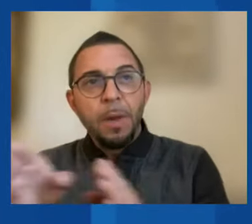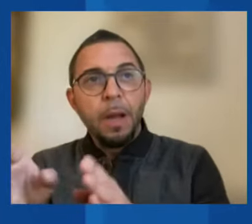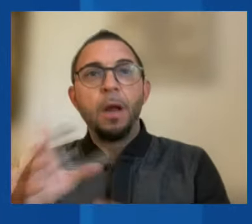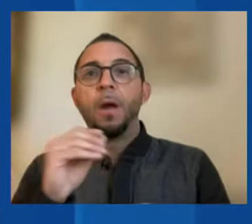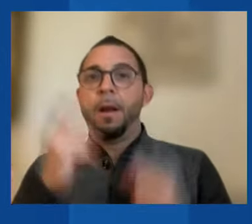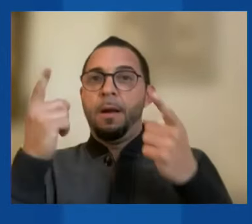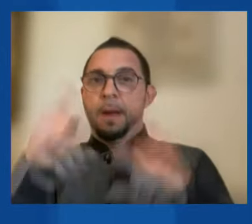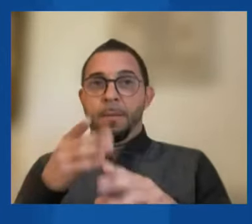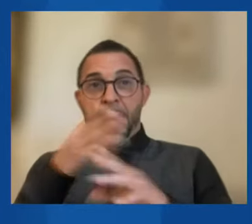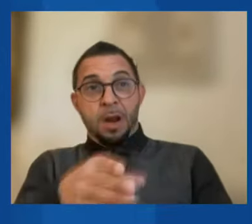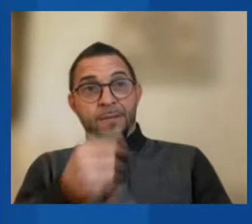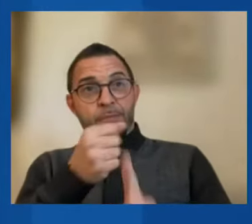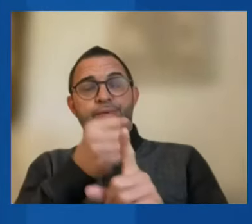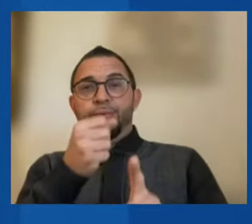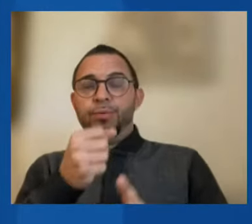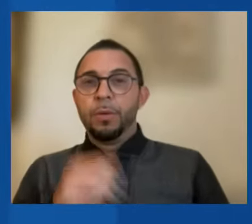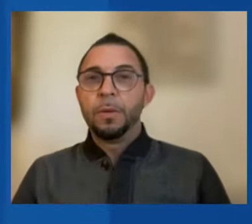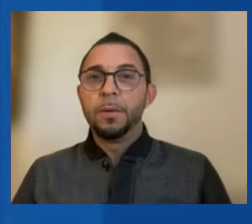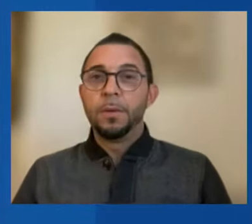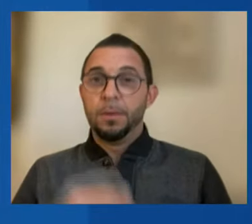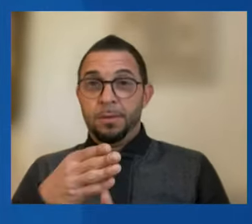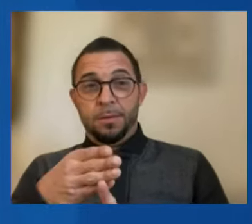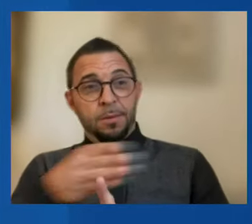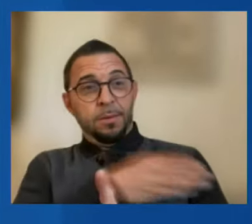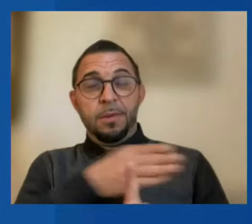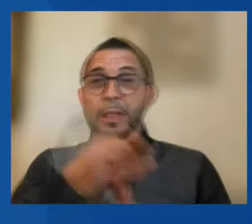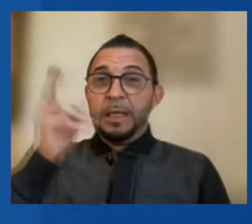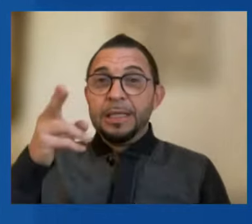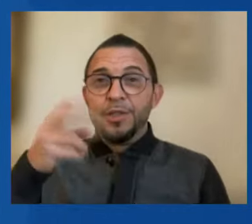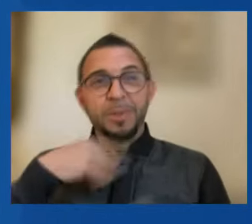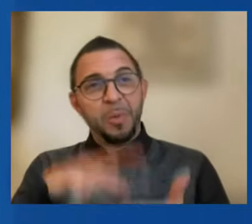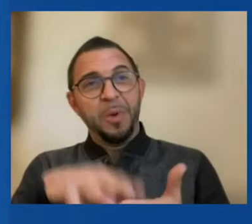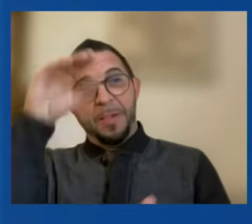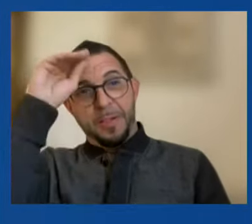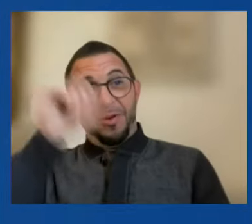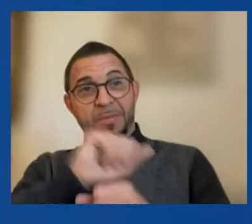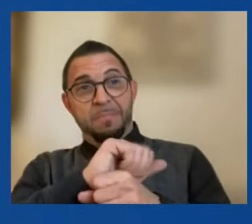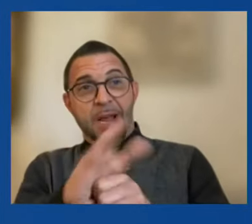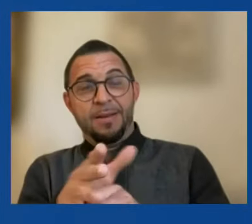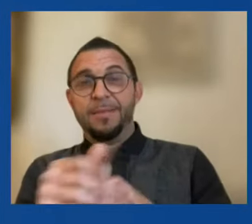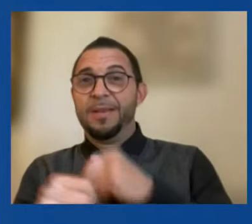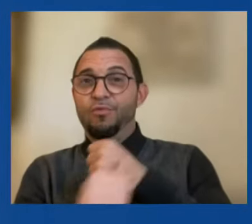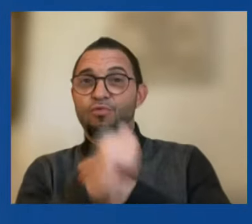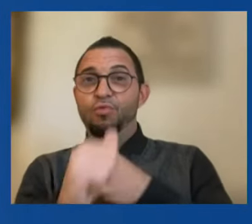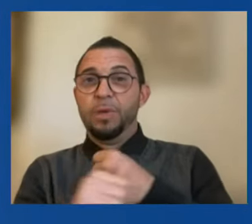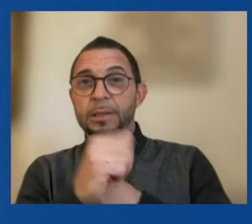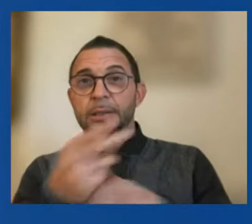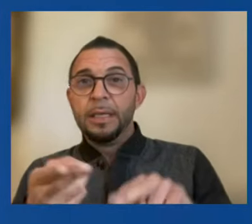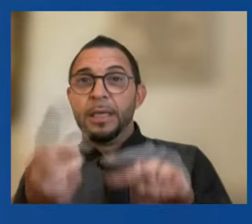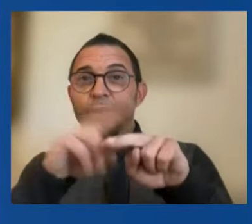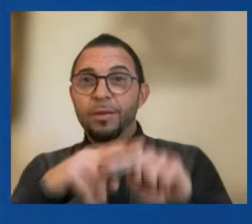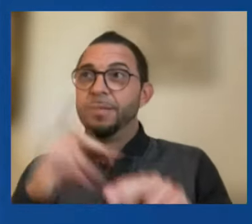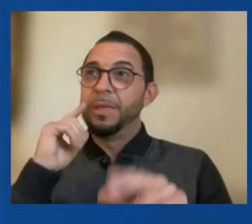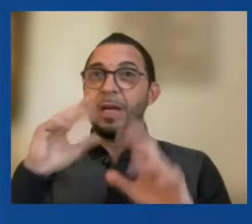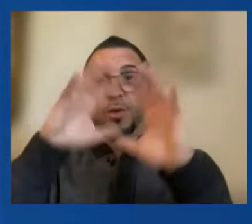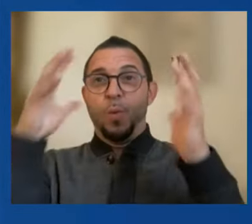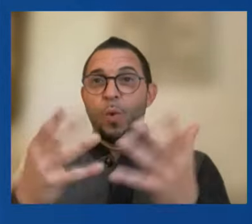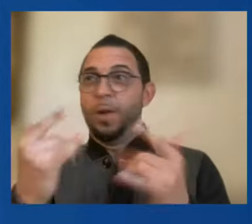History teaches us that pandemic risks rise with the interconnectedness of the world.